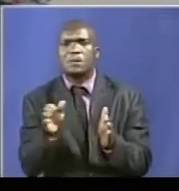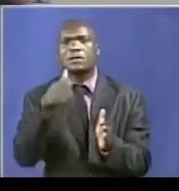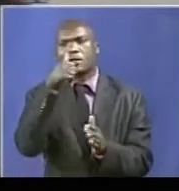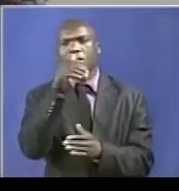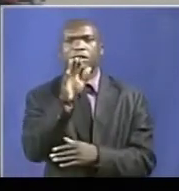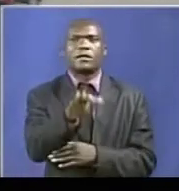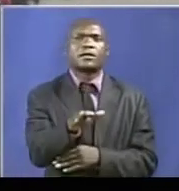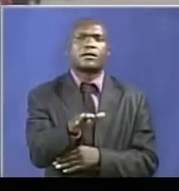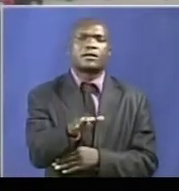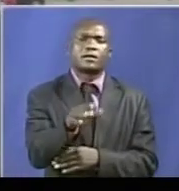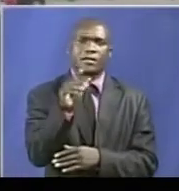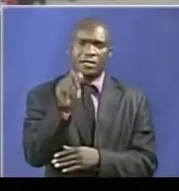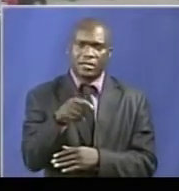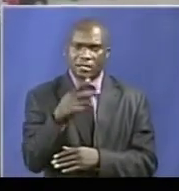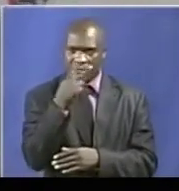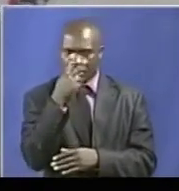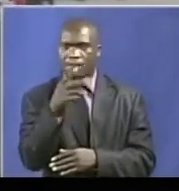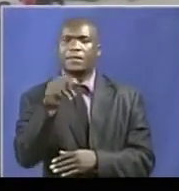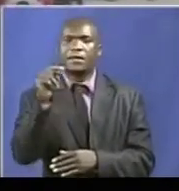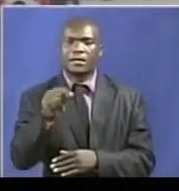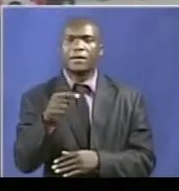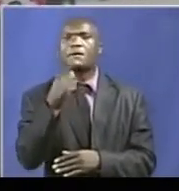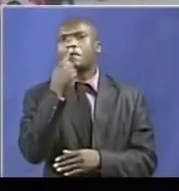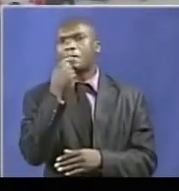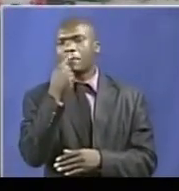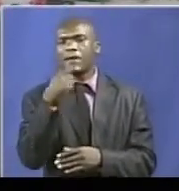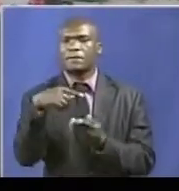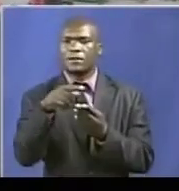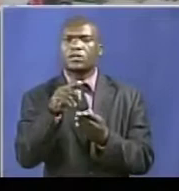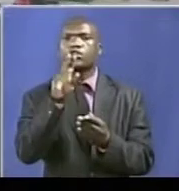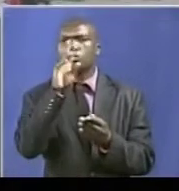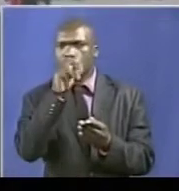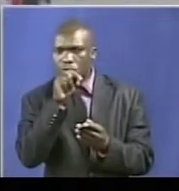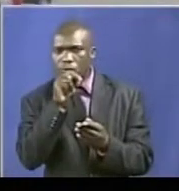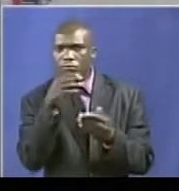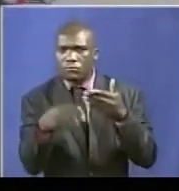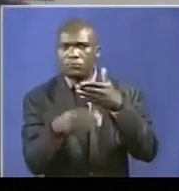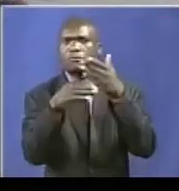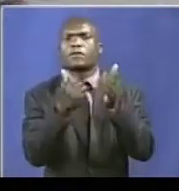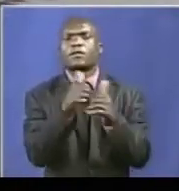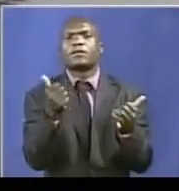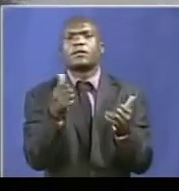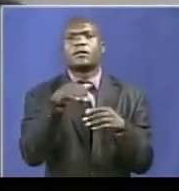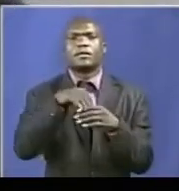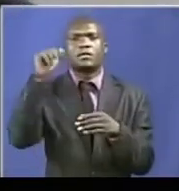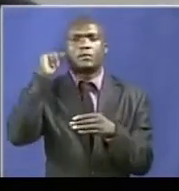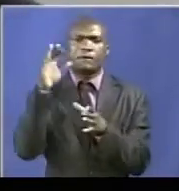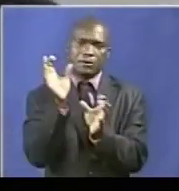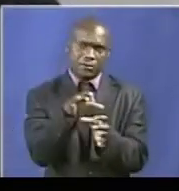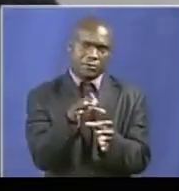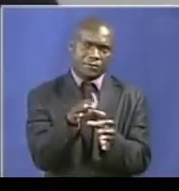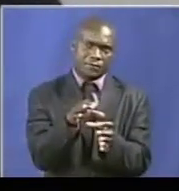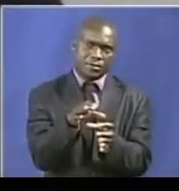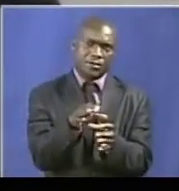and other services. And therefore the president had to align the new thinking in the party with